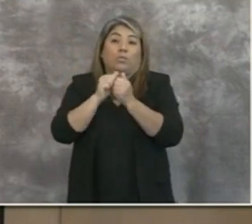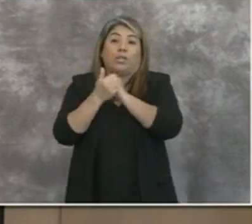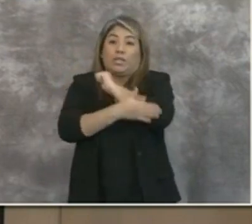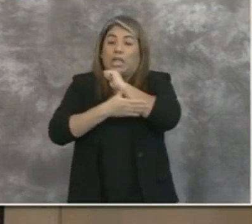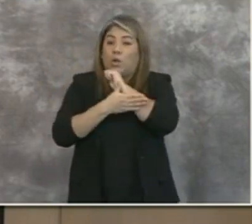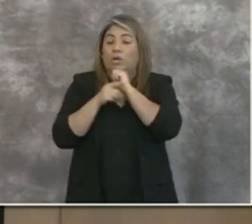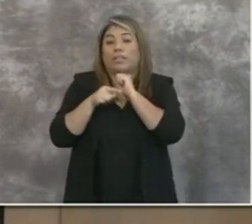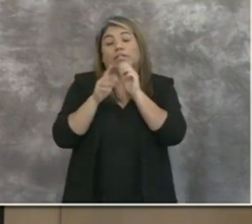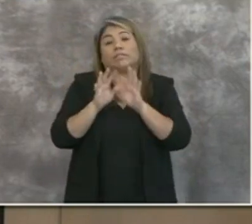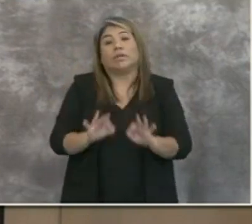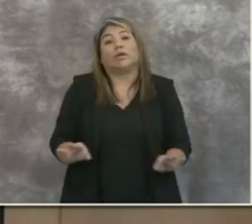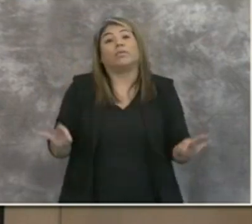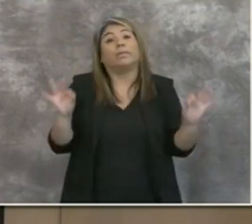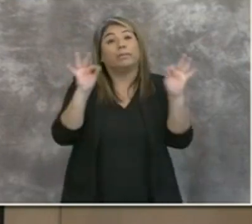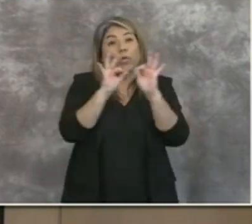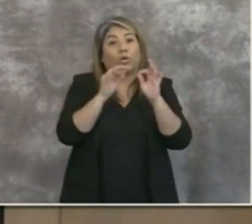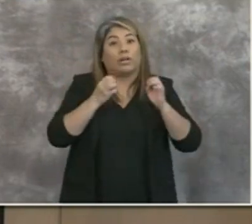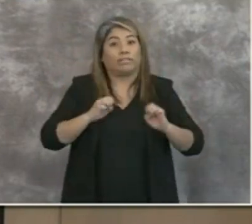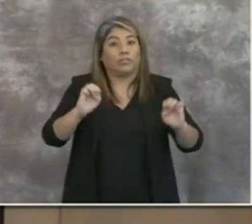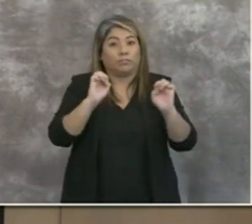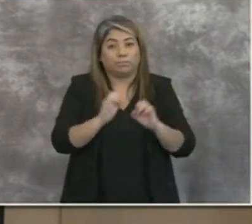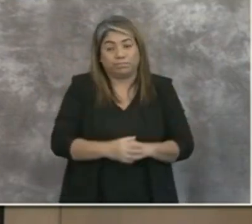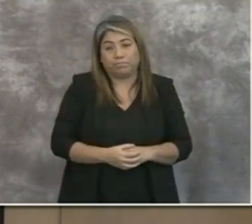county on this very important effort.